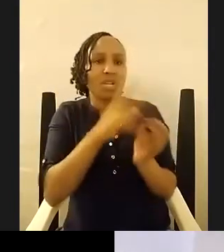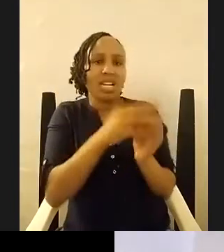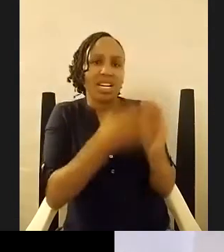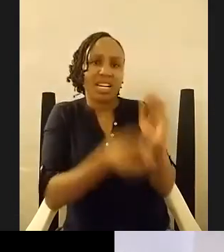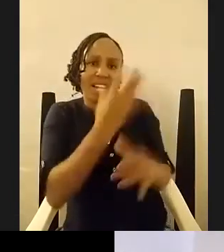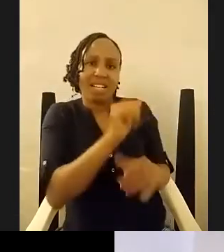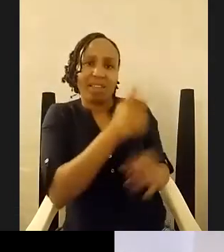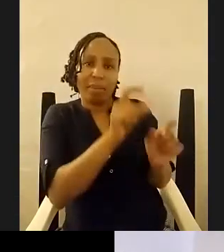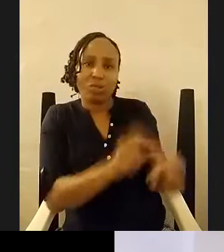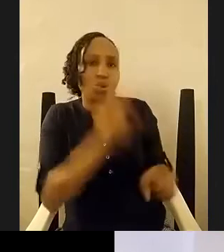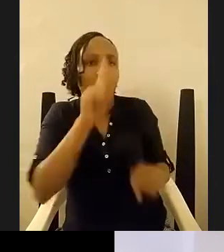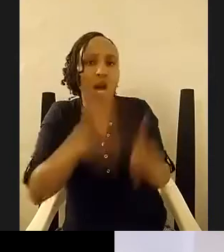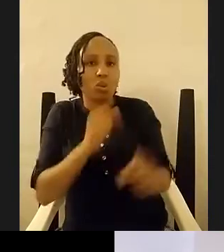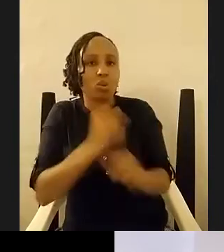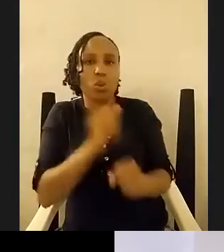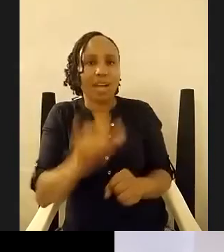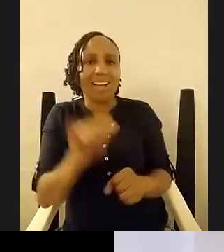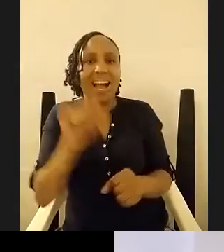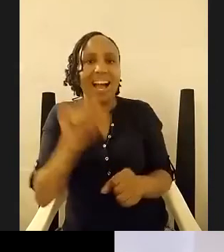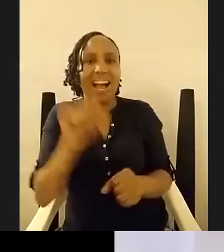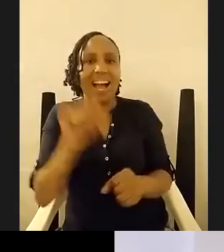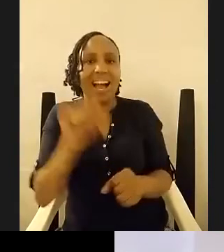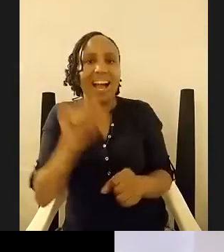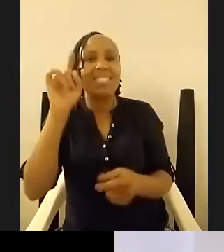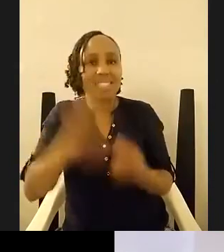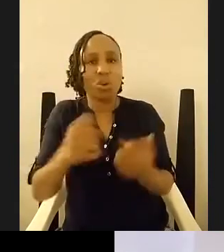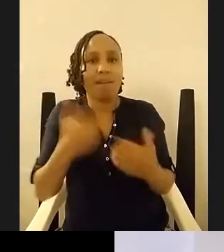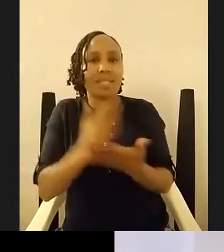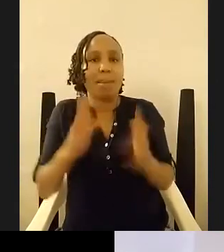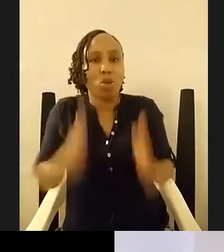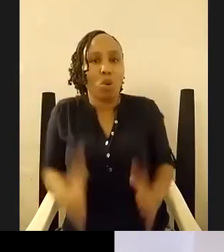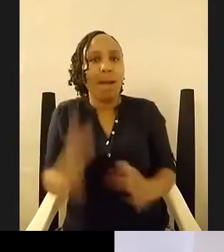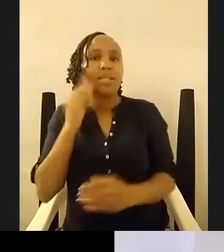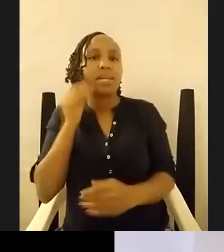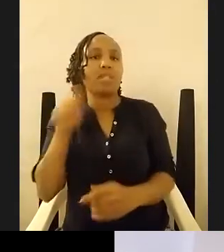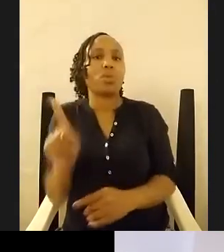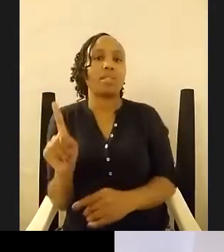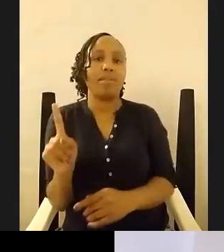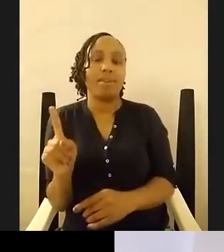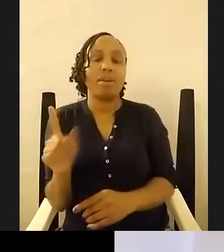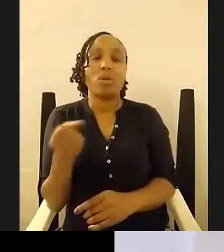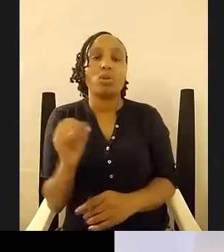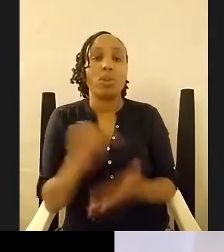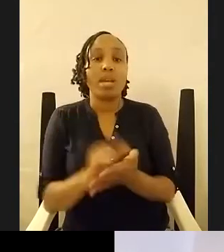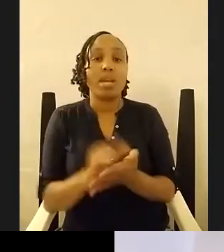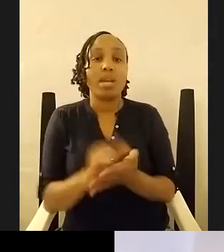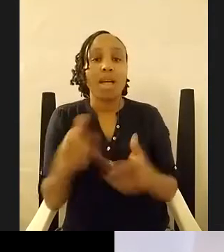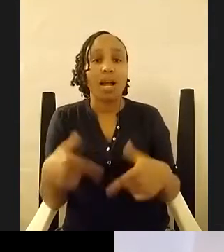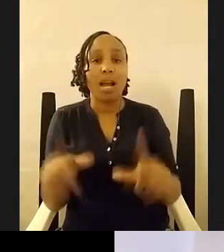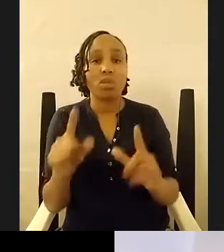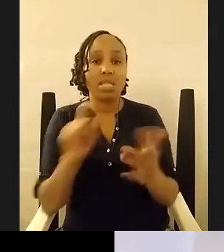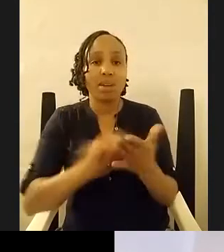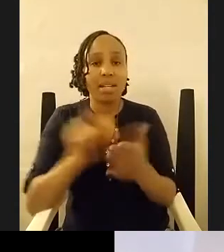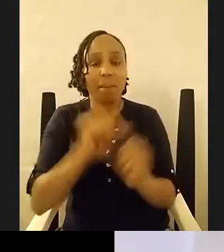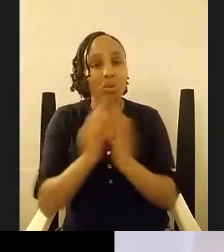having some human experiences yeah and i find that's what i i love about writing about stories when there's both the human